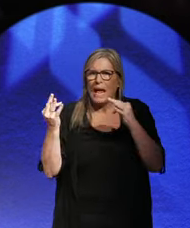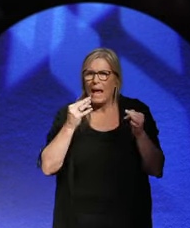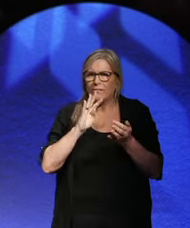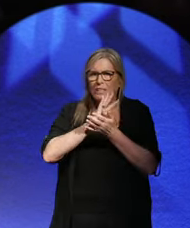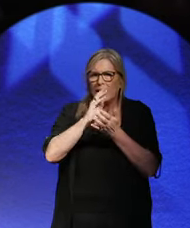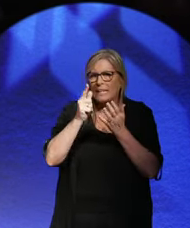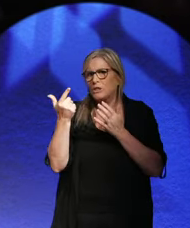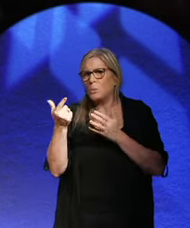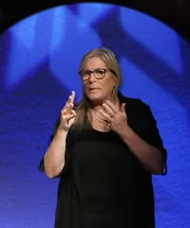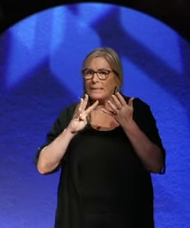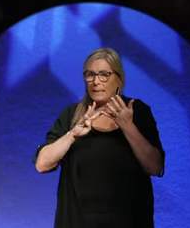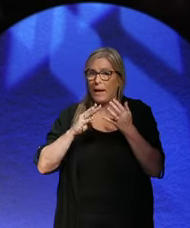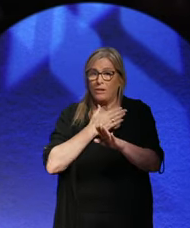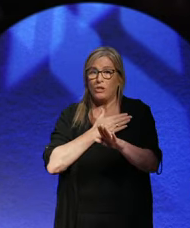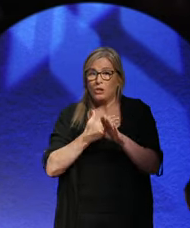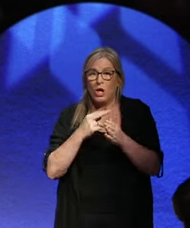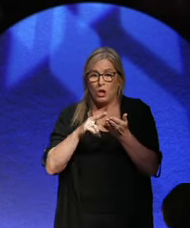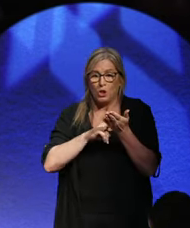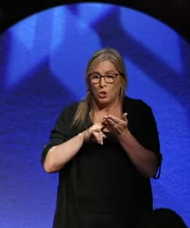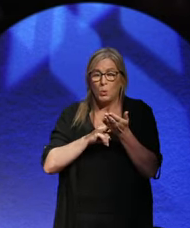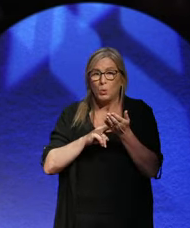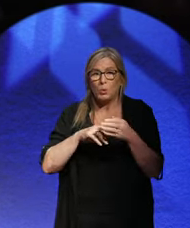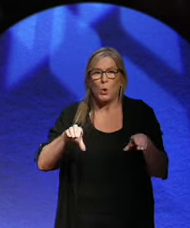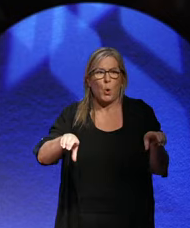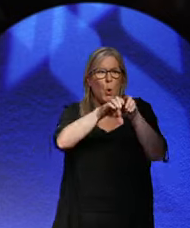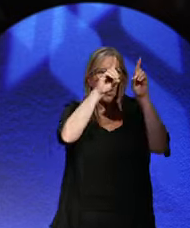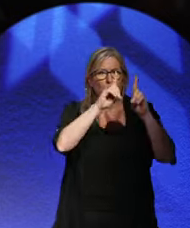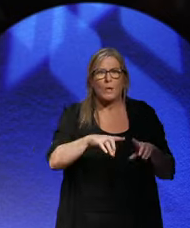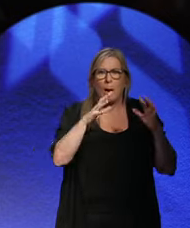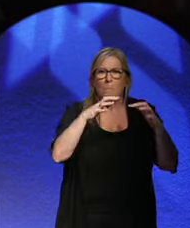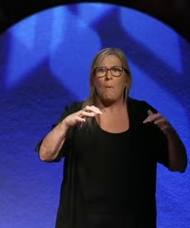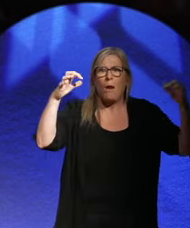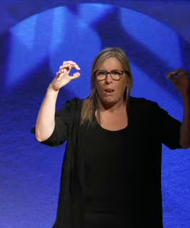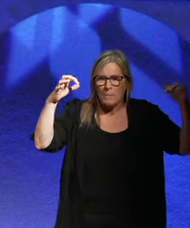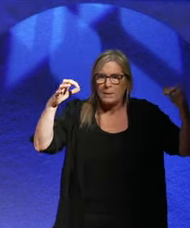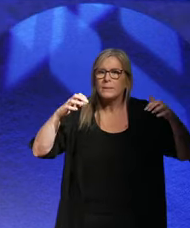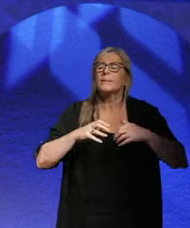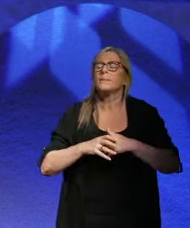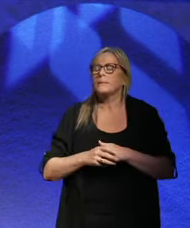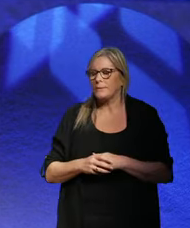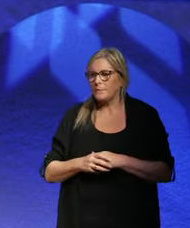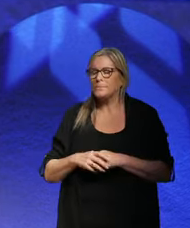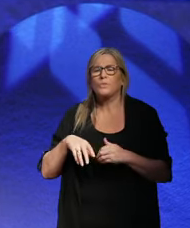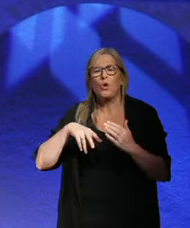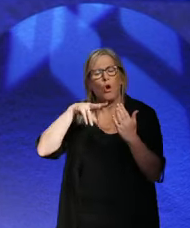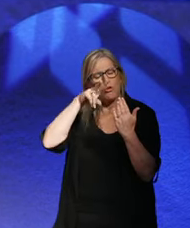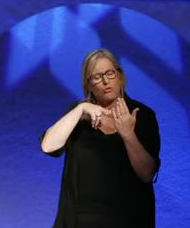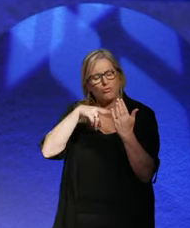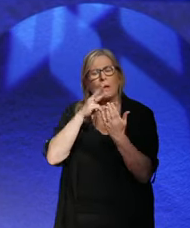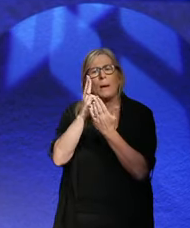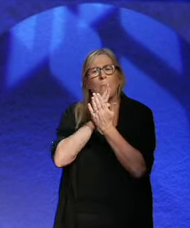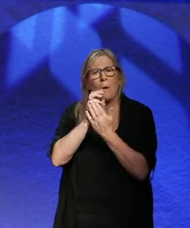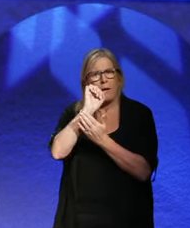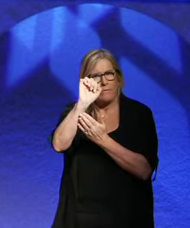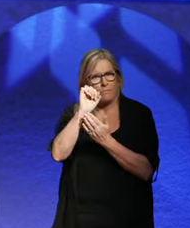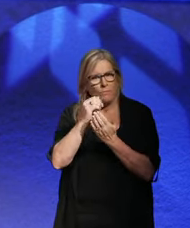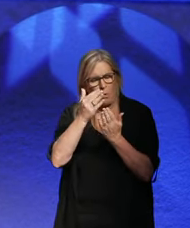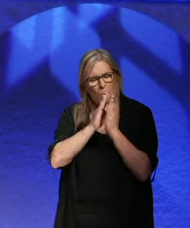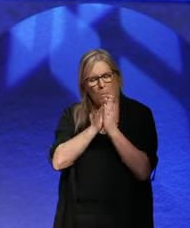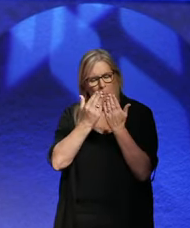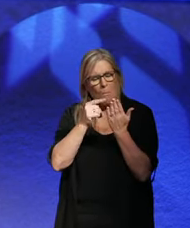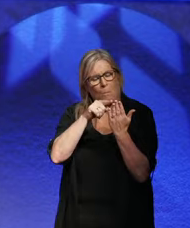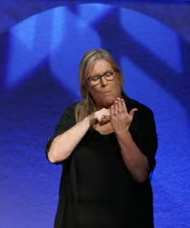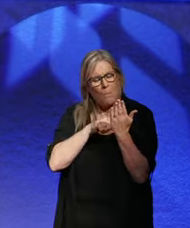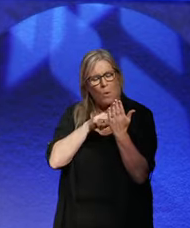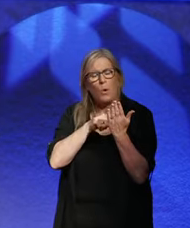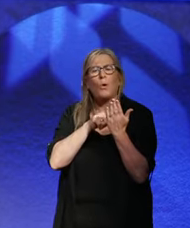to use it to close down Parliament. Let me read a passage from the book about this